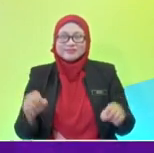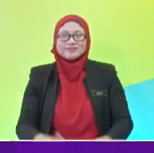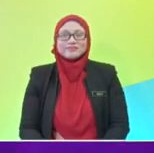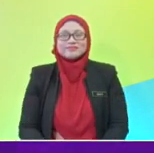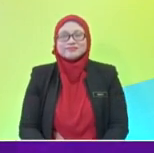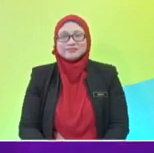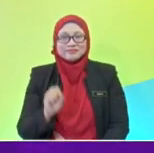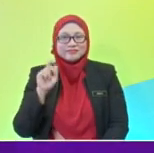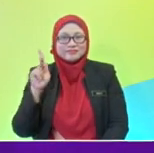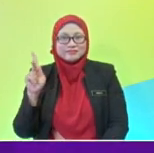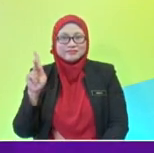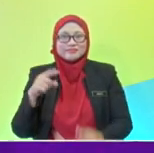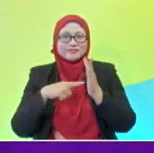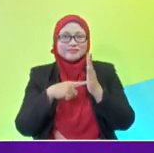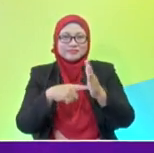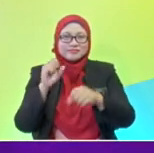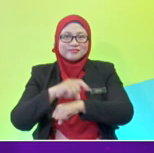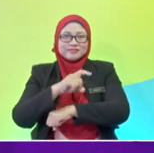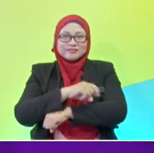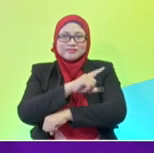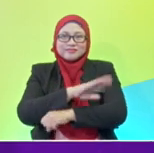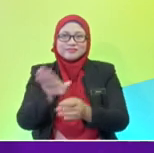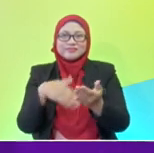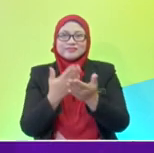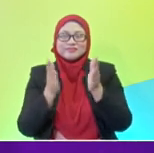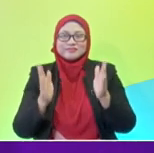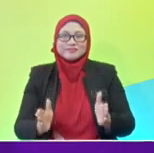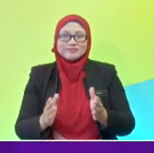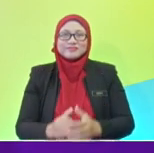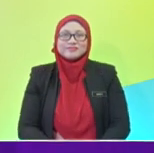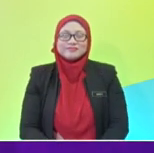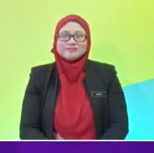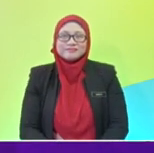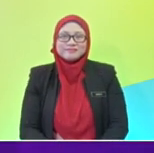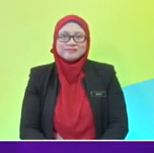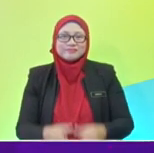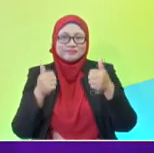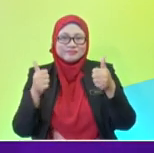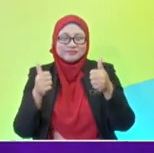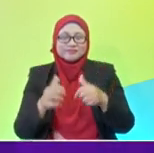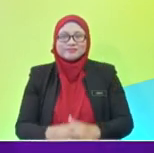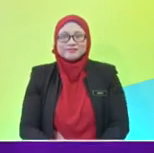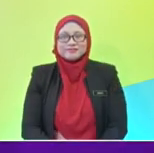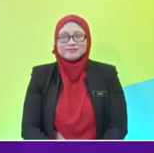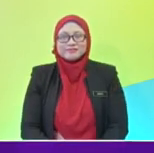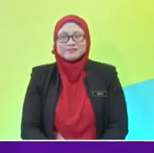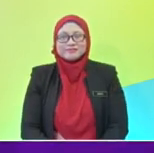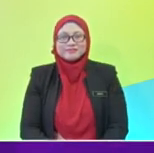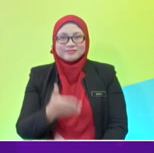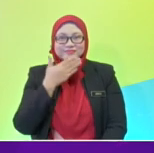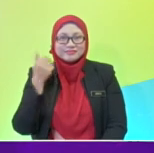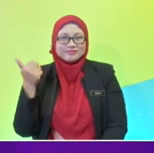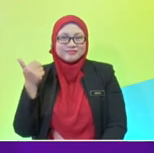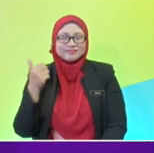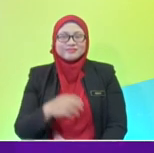Okay, show me your caterpillar, everyone. Show them on screen. Okay, great. Okay. All right. So, what they need to do